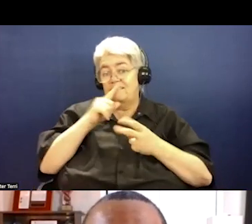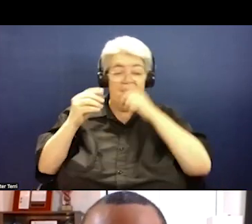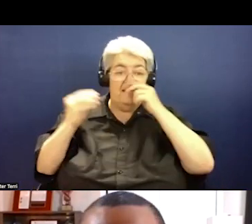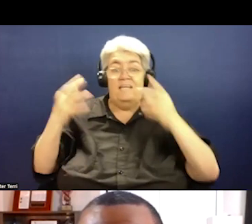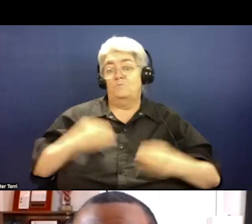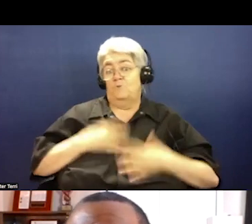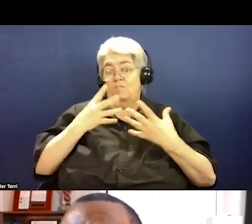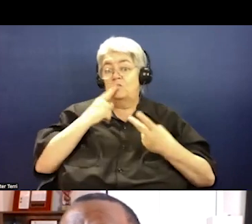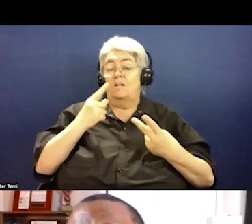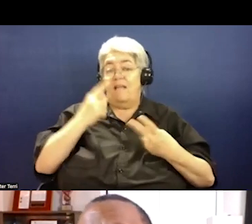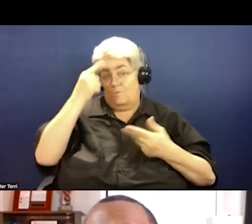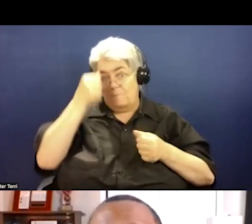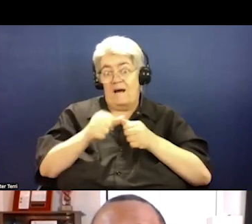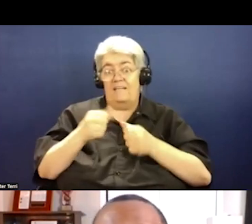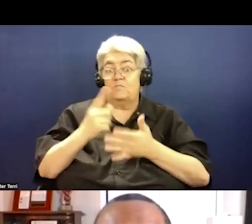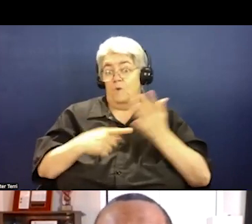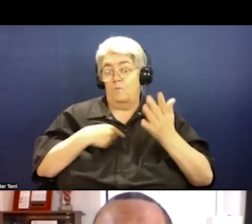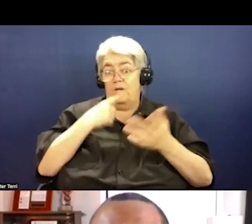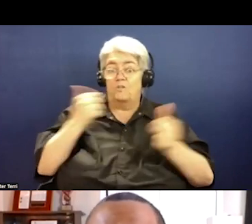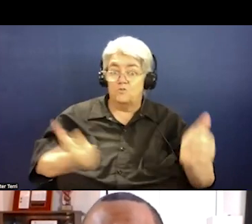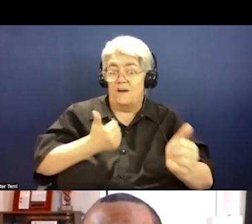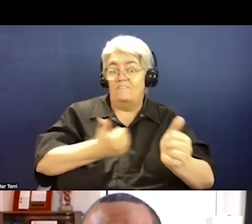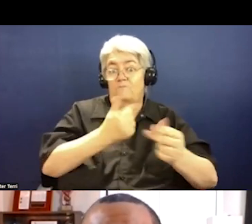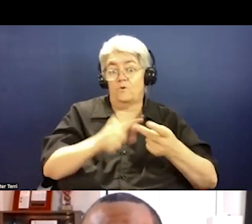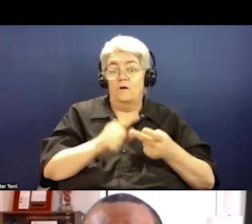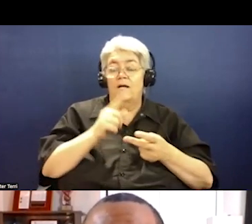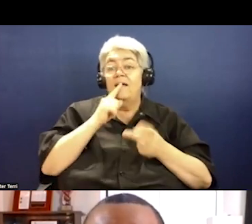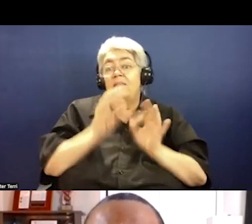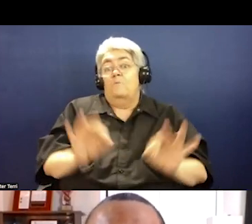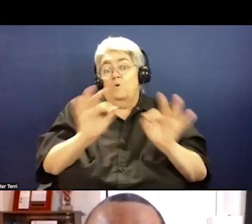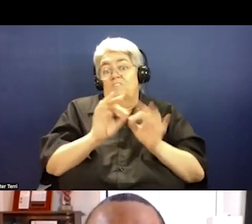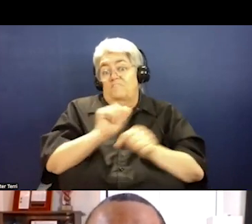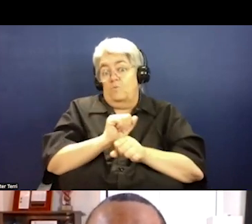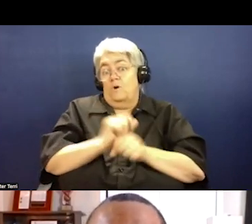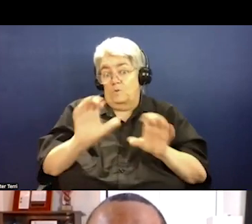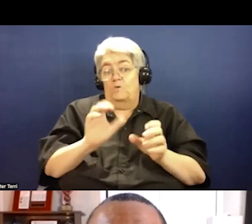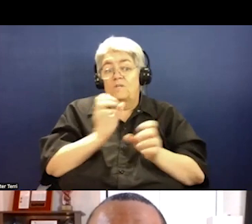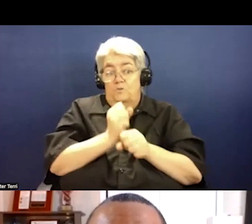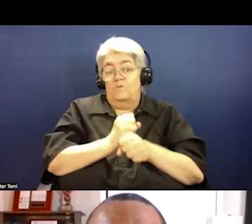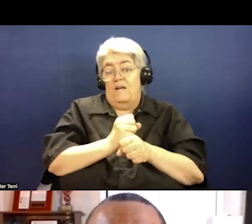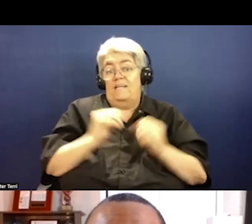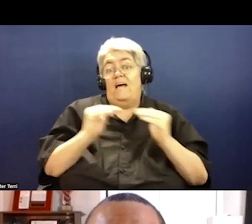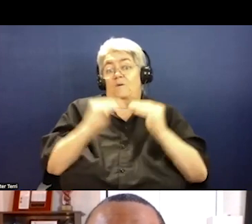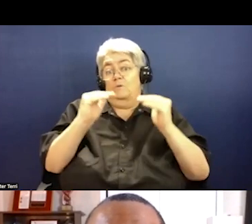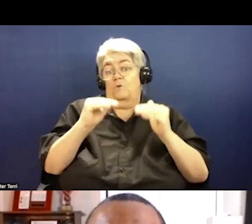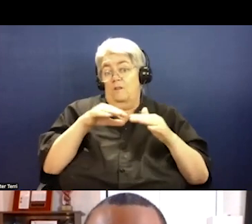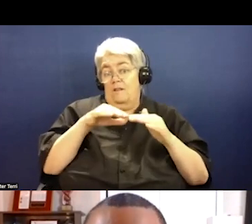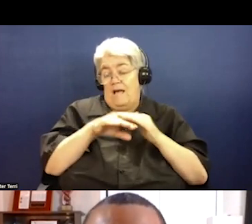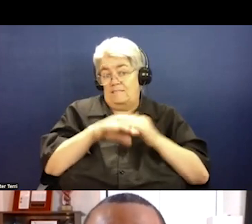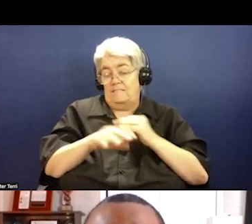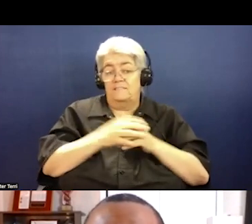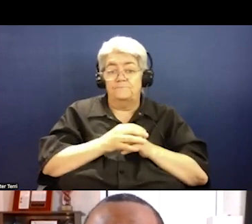what we are striving for and the work, the importance of the work we're doing to create equitable access. So thank you.